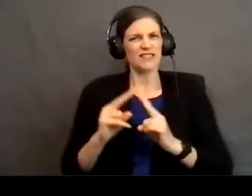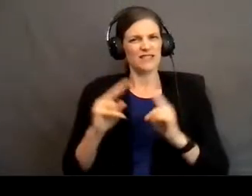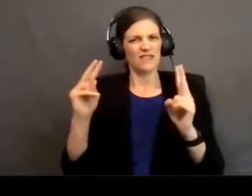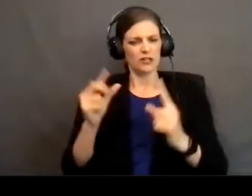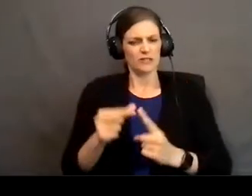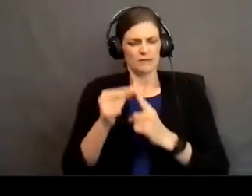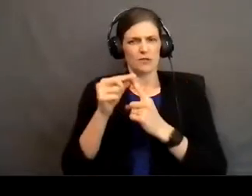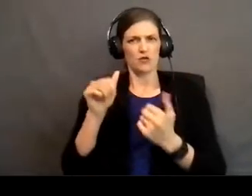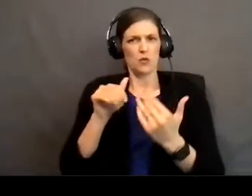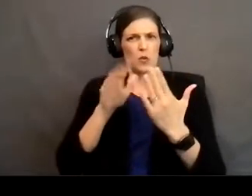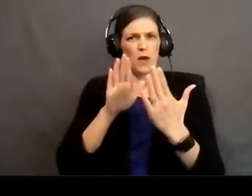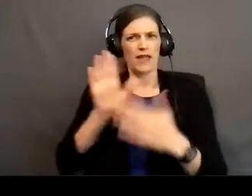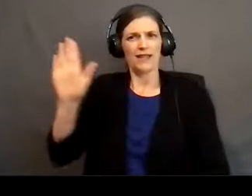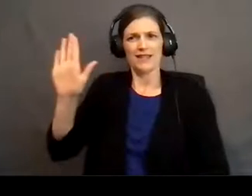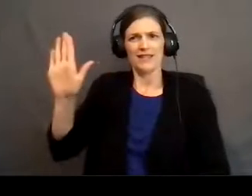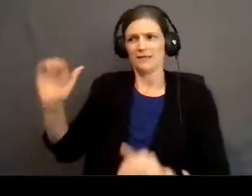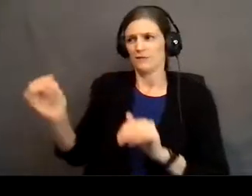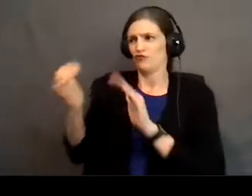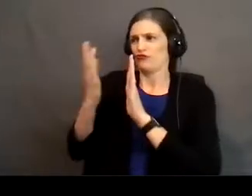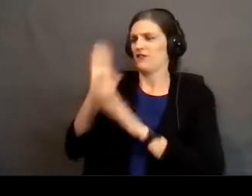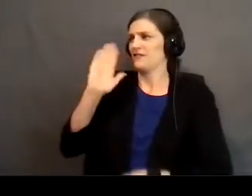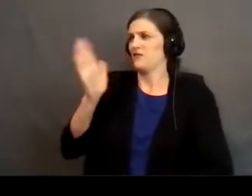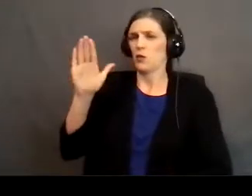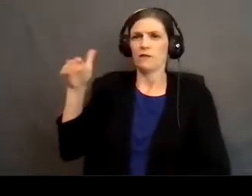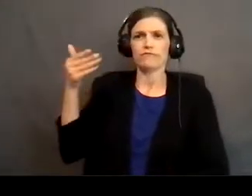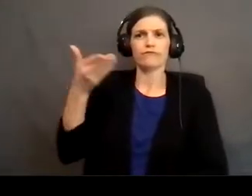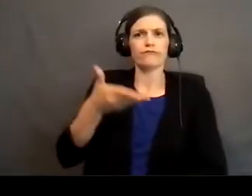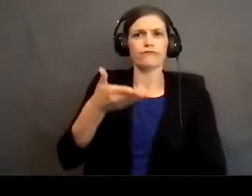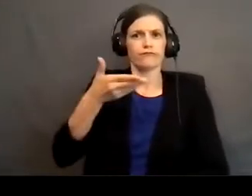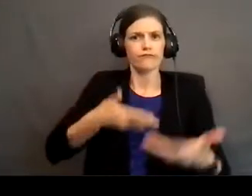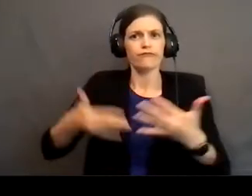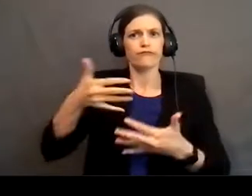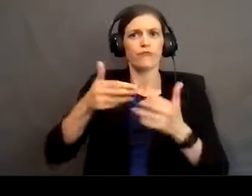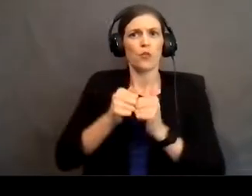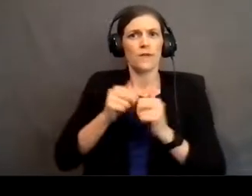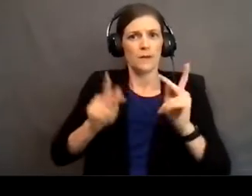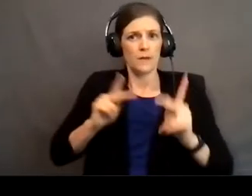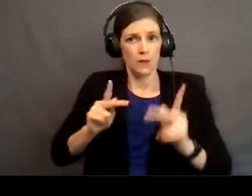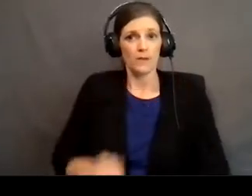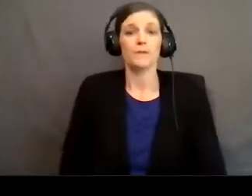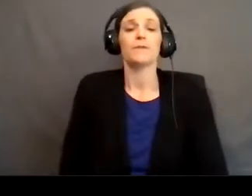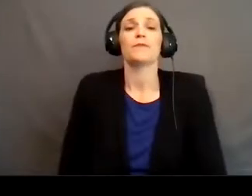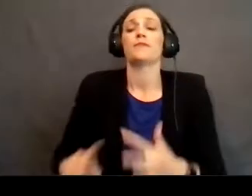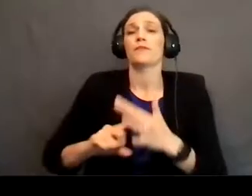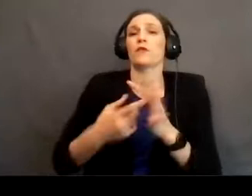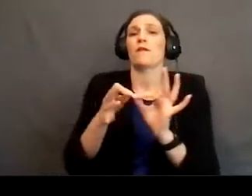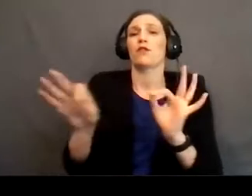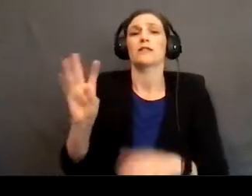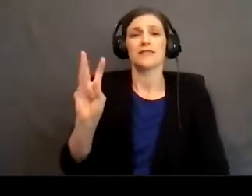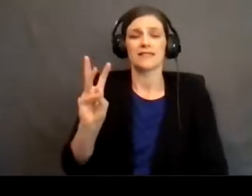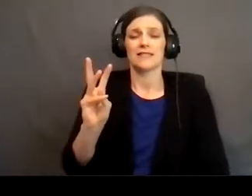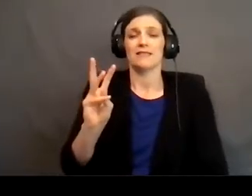way in which his presence is going to be and dwell with his people. Starting in verse 16, it says,